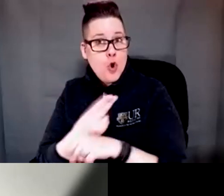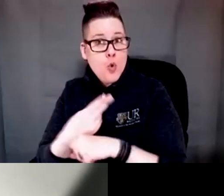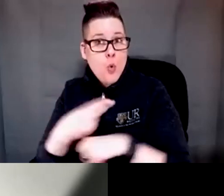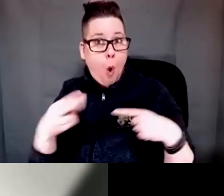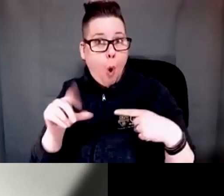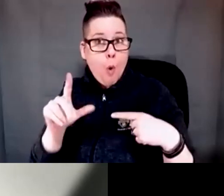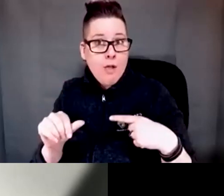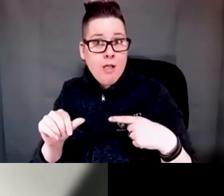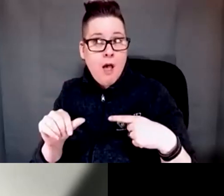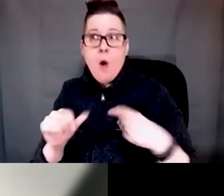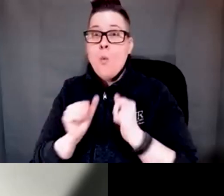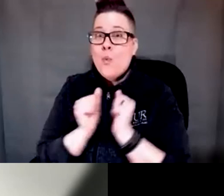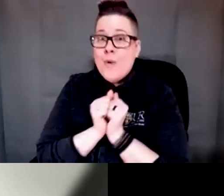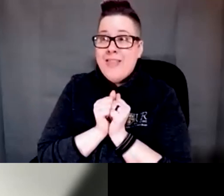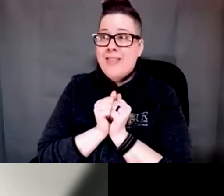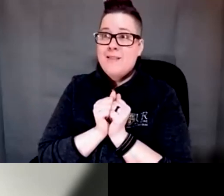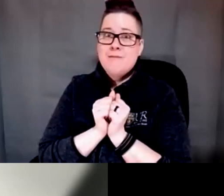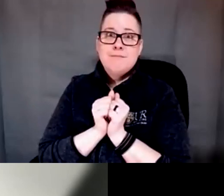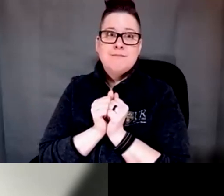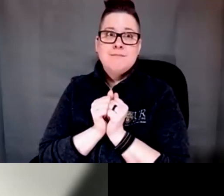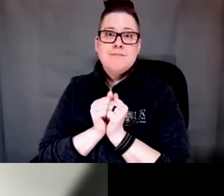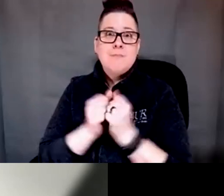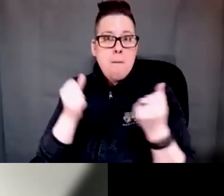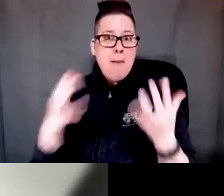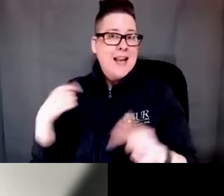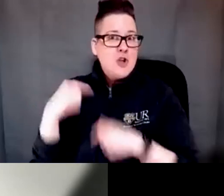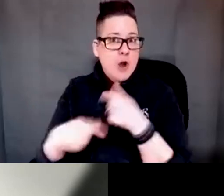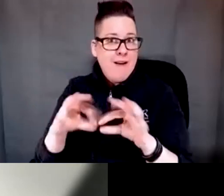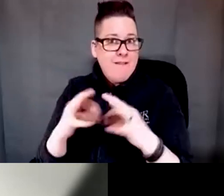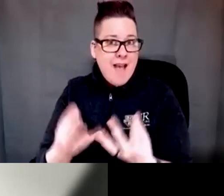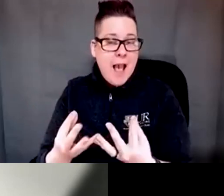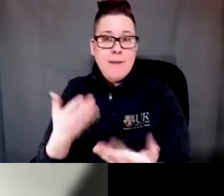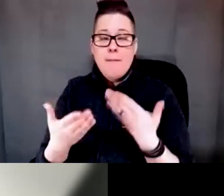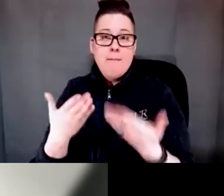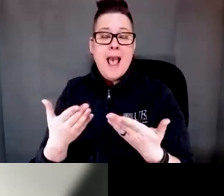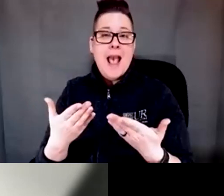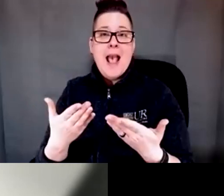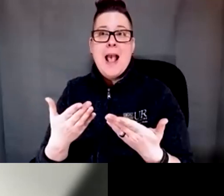and then with the multi-generation whether it's a child and